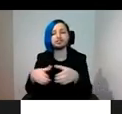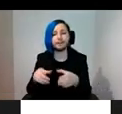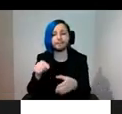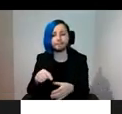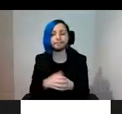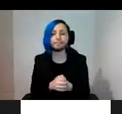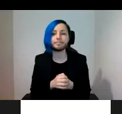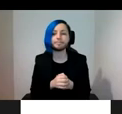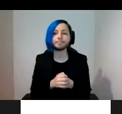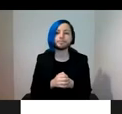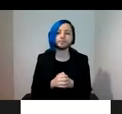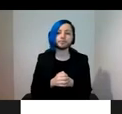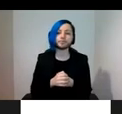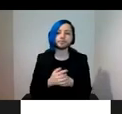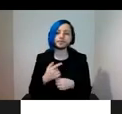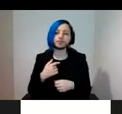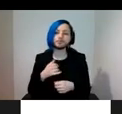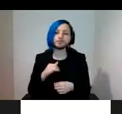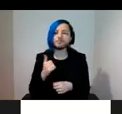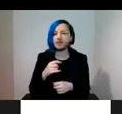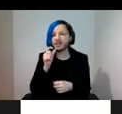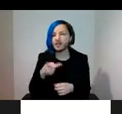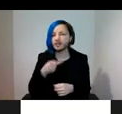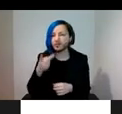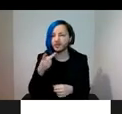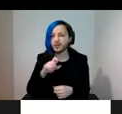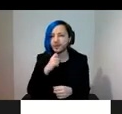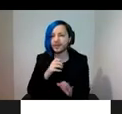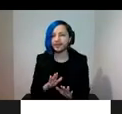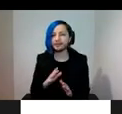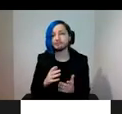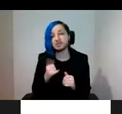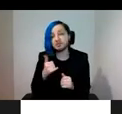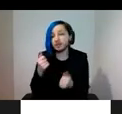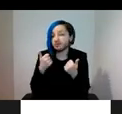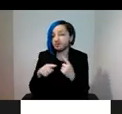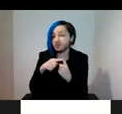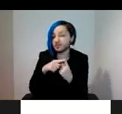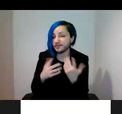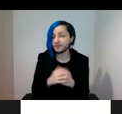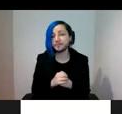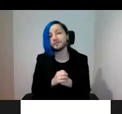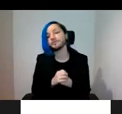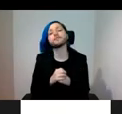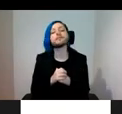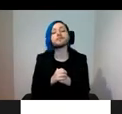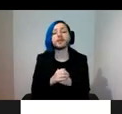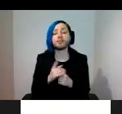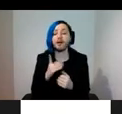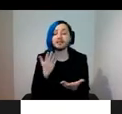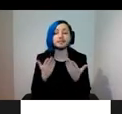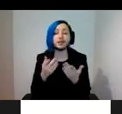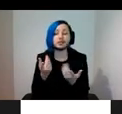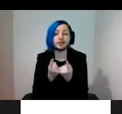So I'm going to maybe repeat a bit already, which probably is a good thing, what people have said so far. But